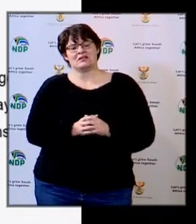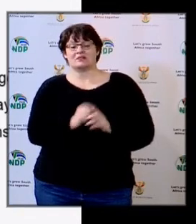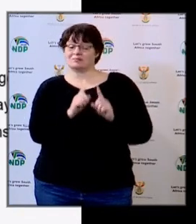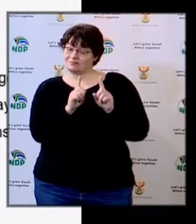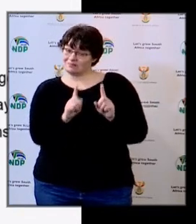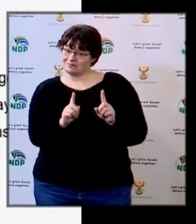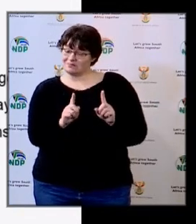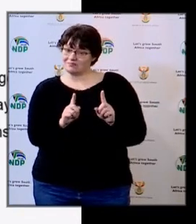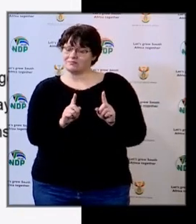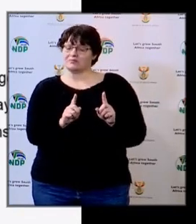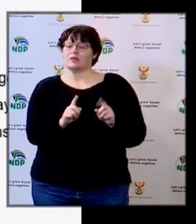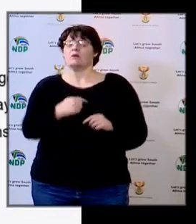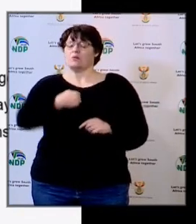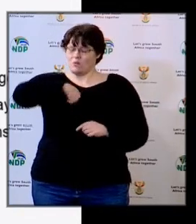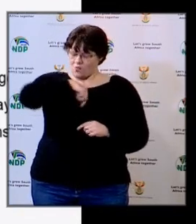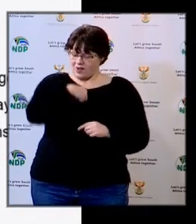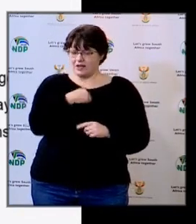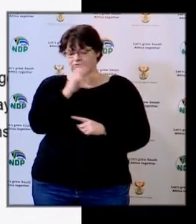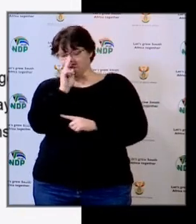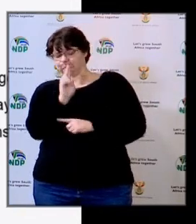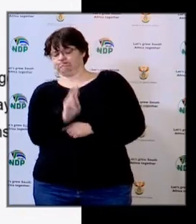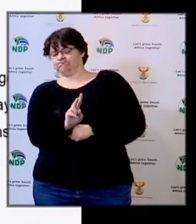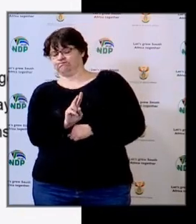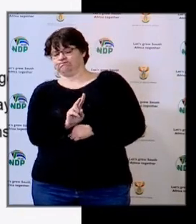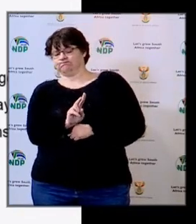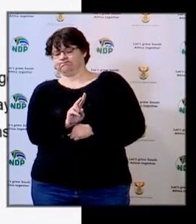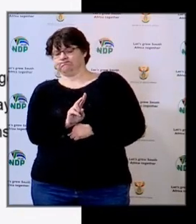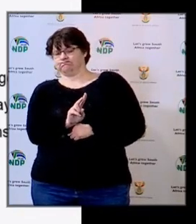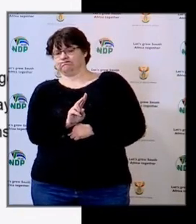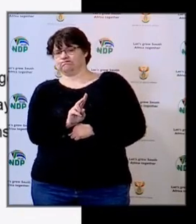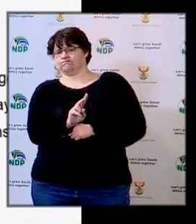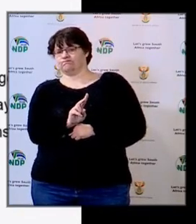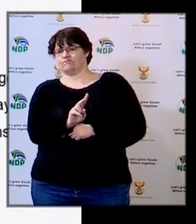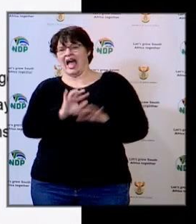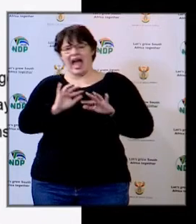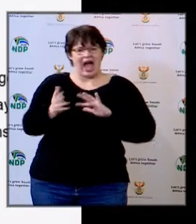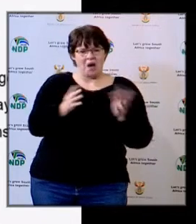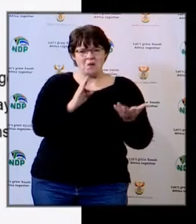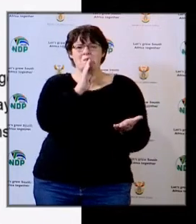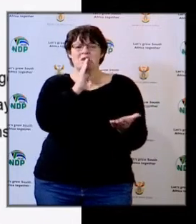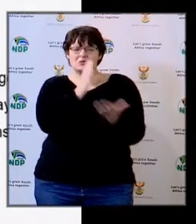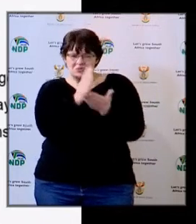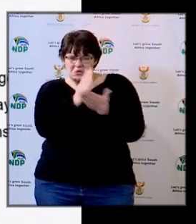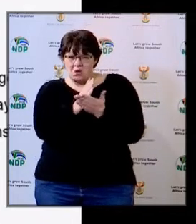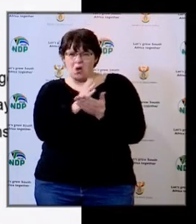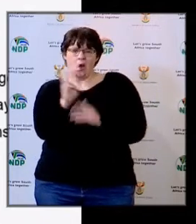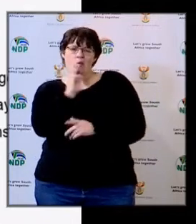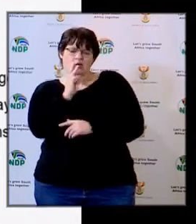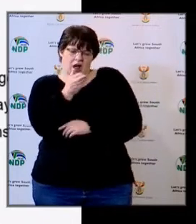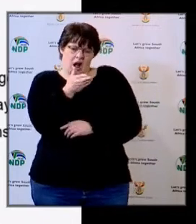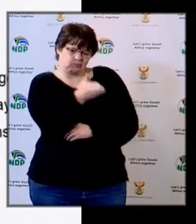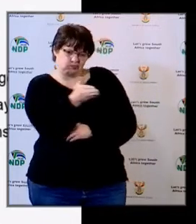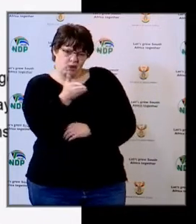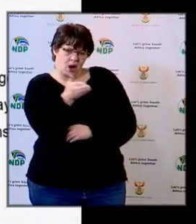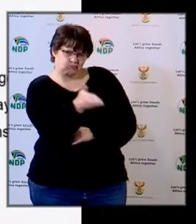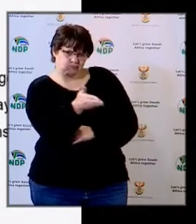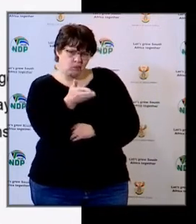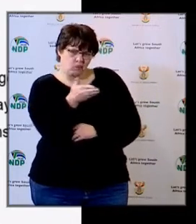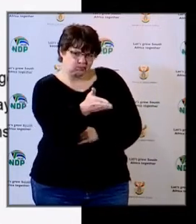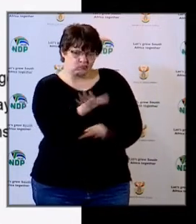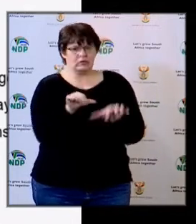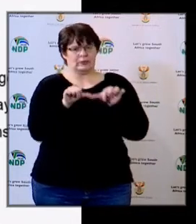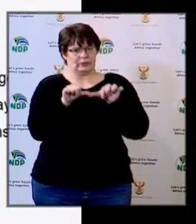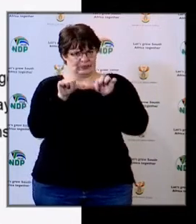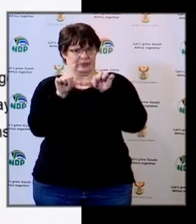We will also look at the broader approach of ensuring sustainability. And this is